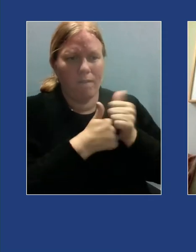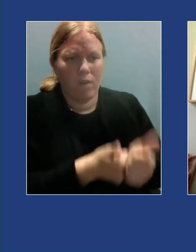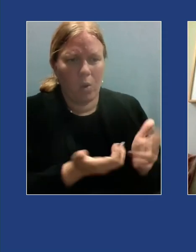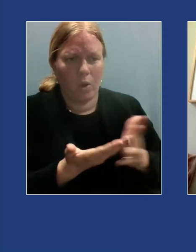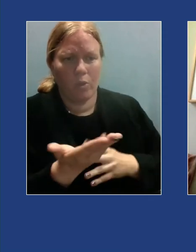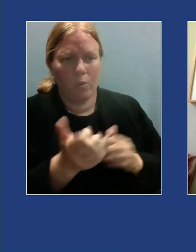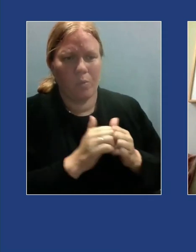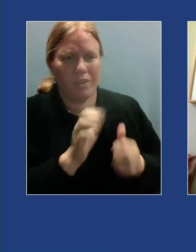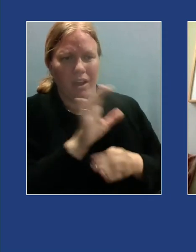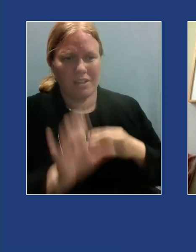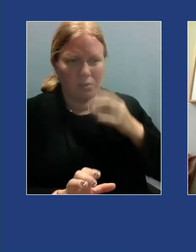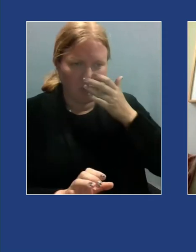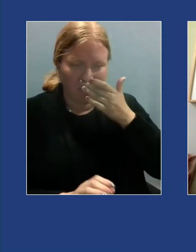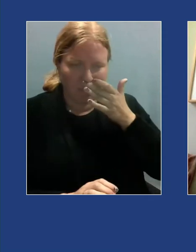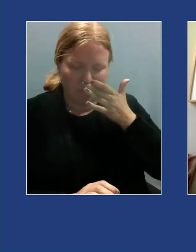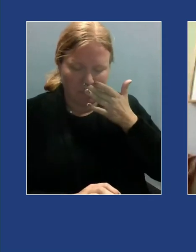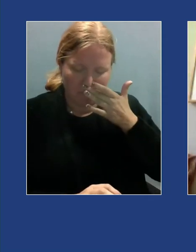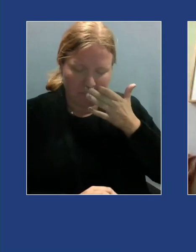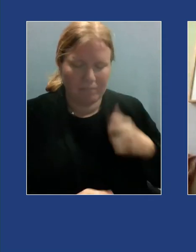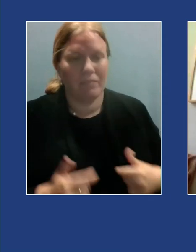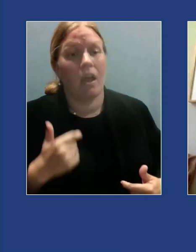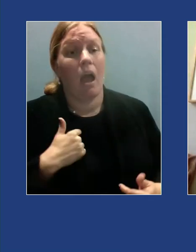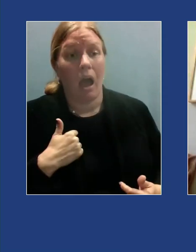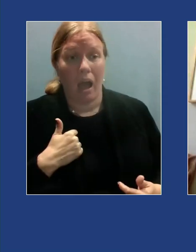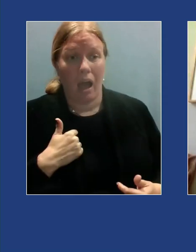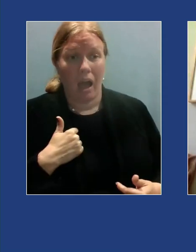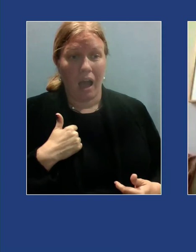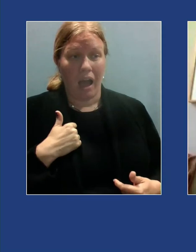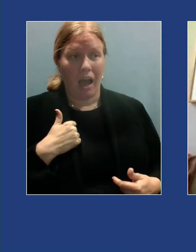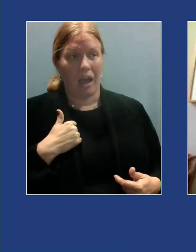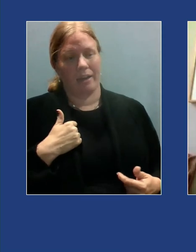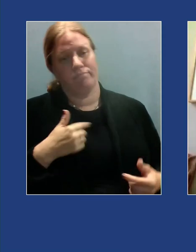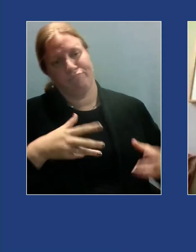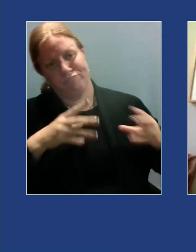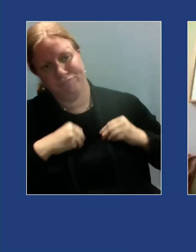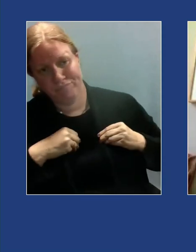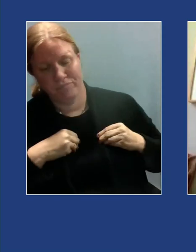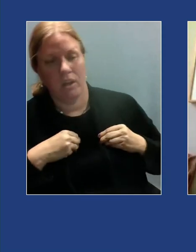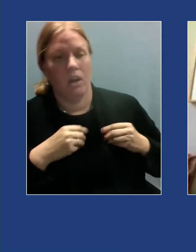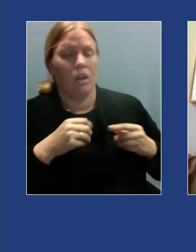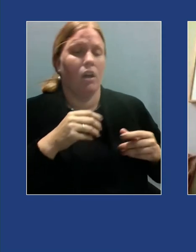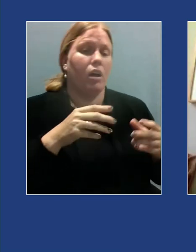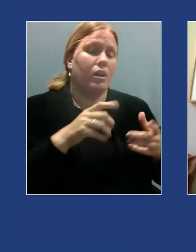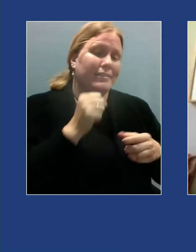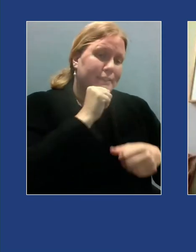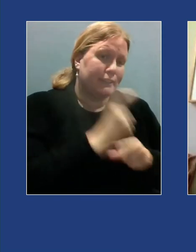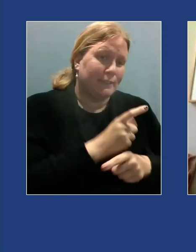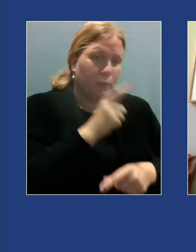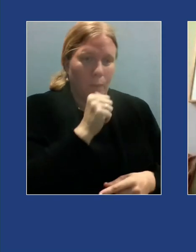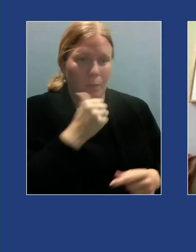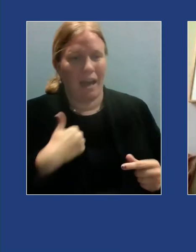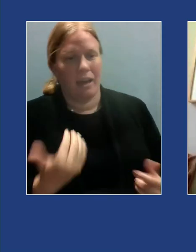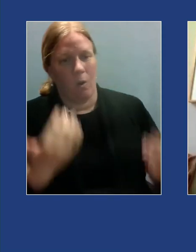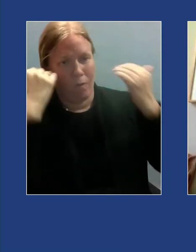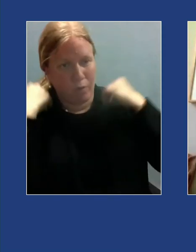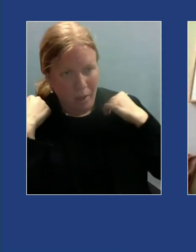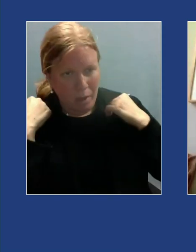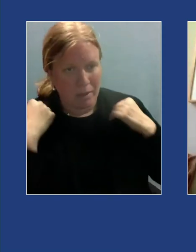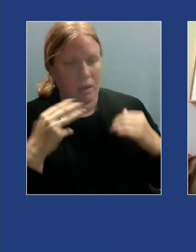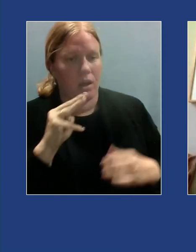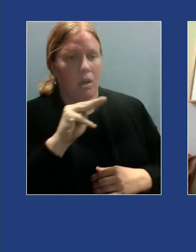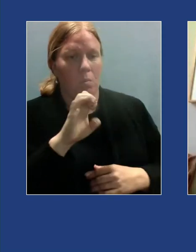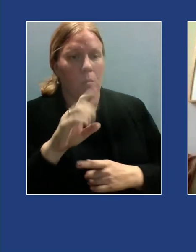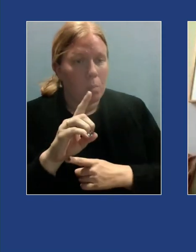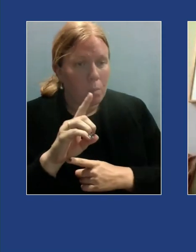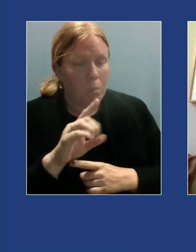I got accustomed to having a sibling who had overwhelming mood swings I now can see that I have sought out many close friendships with